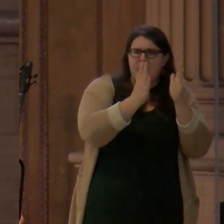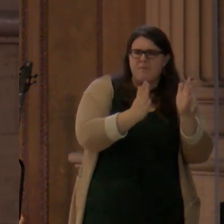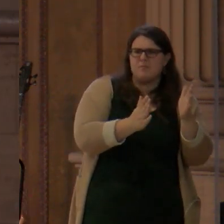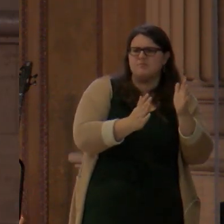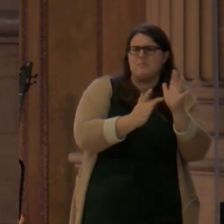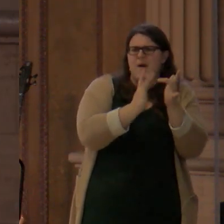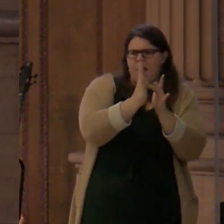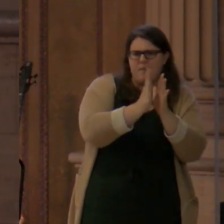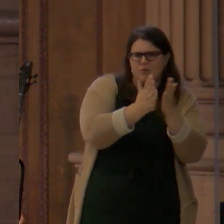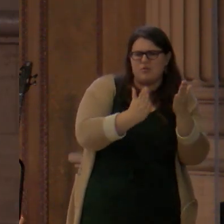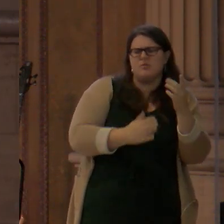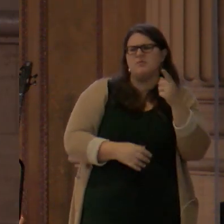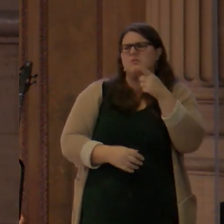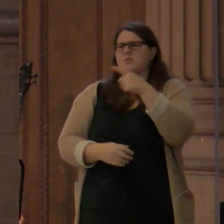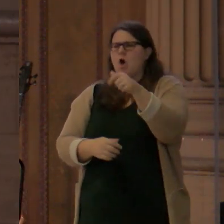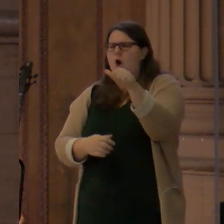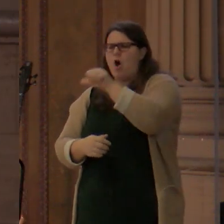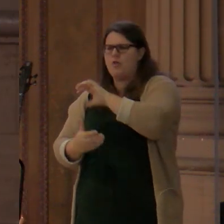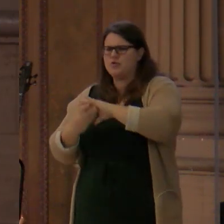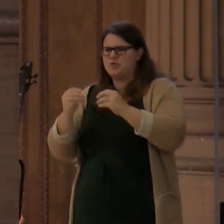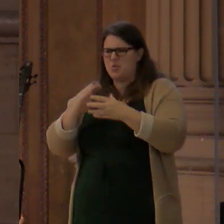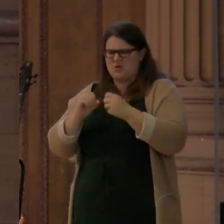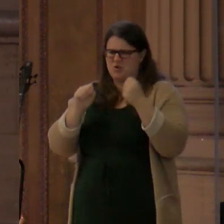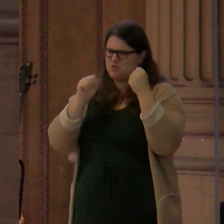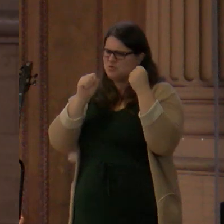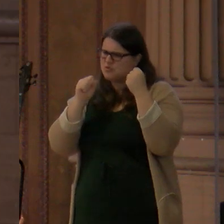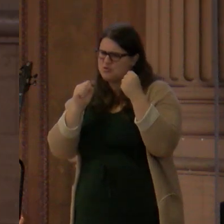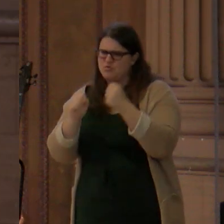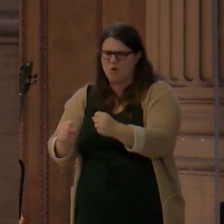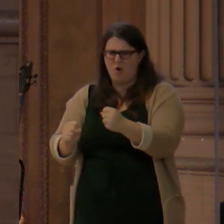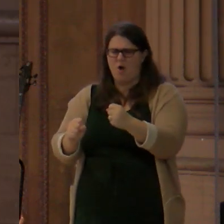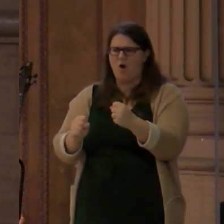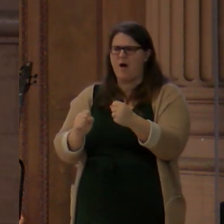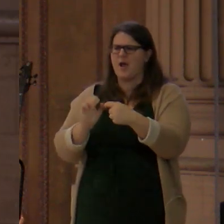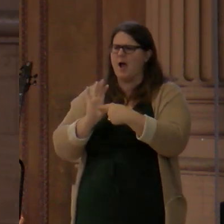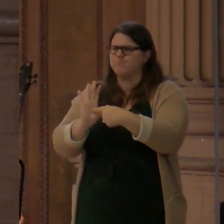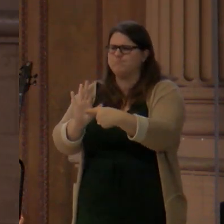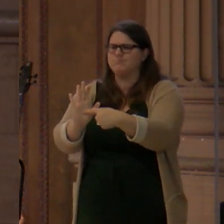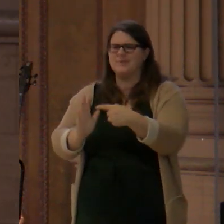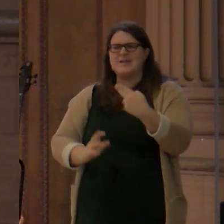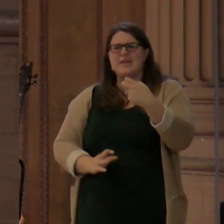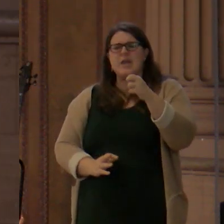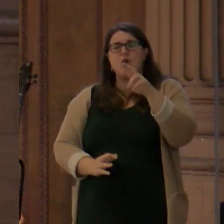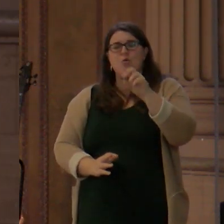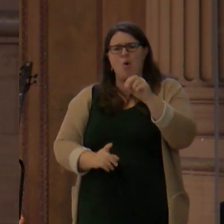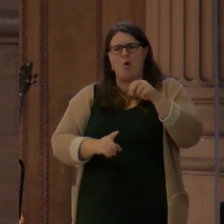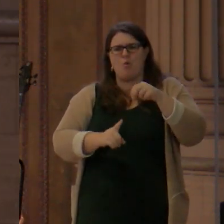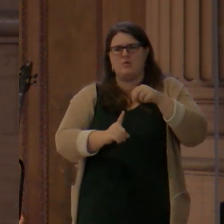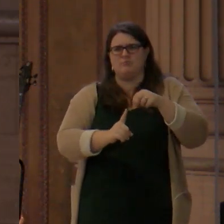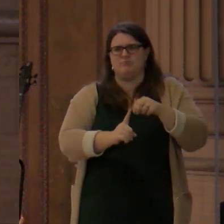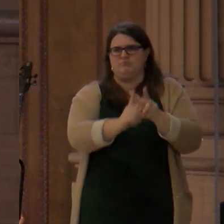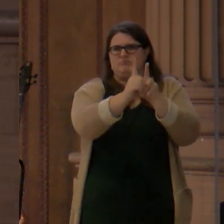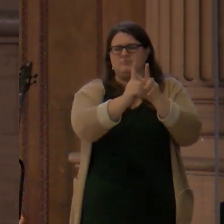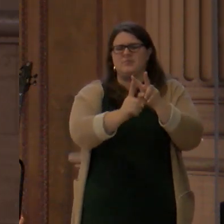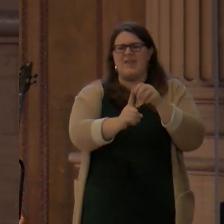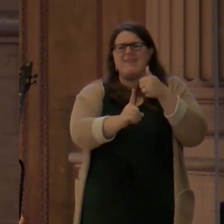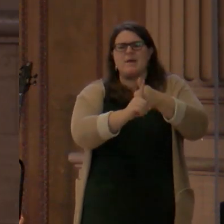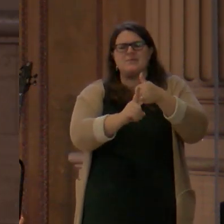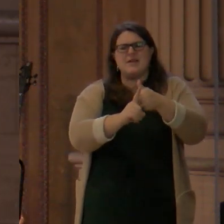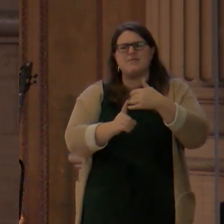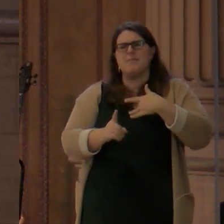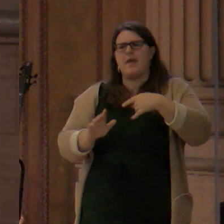oftentimes a dragon. Can you think of any of those stories off the top of your head? I can give a few examples. So one example in Christian literature